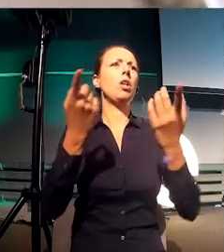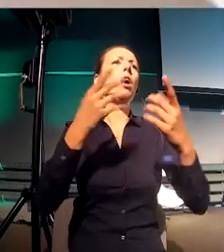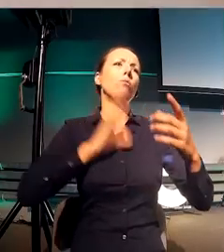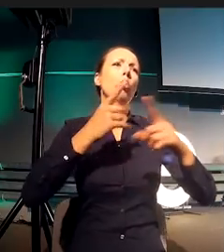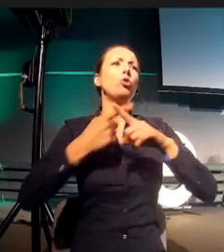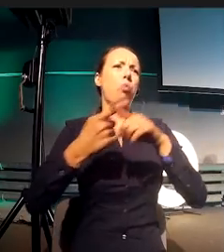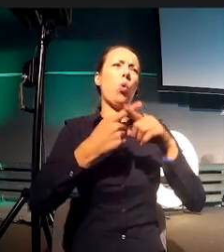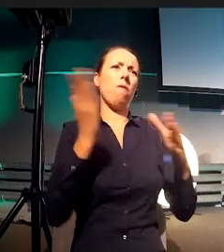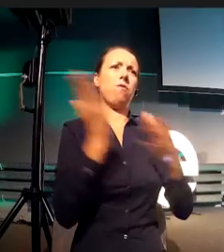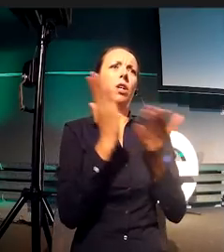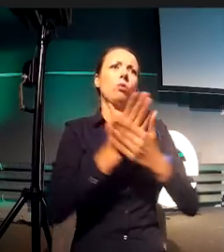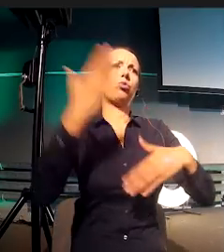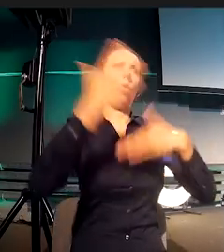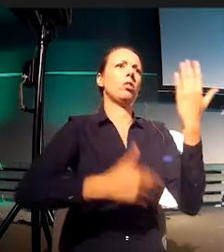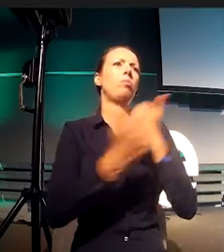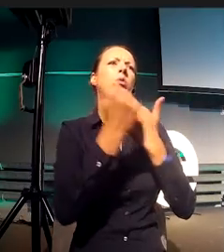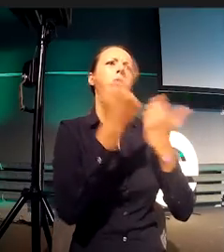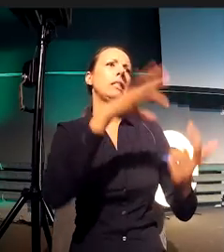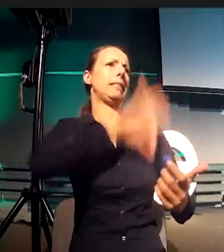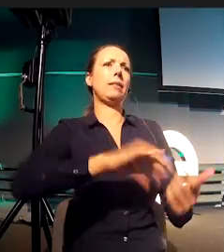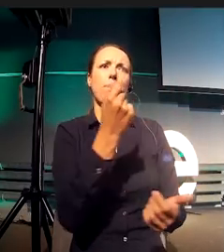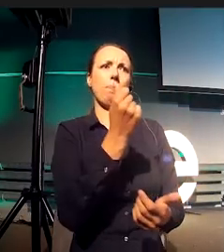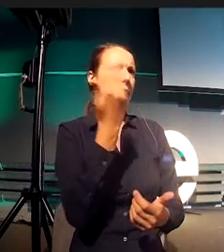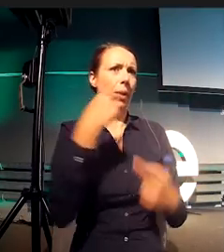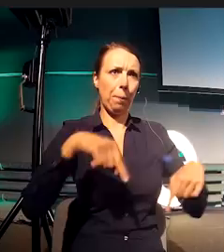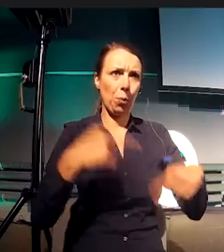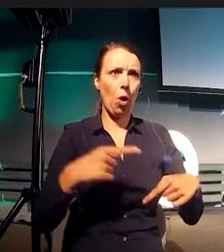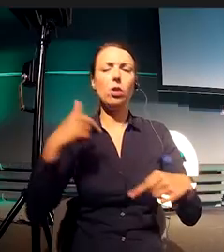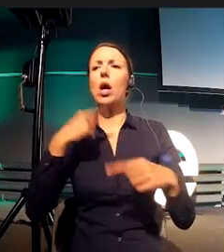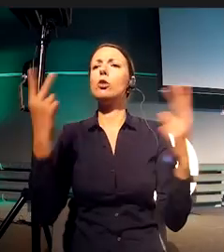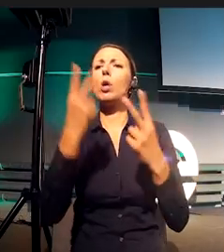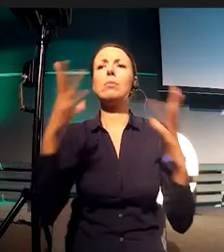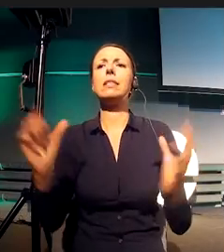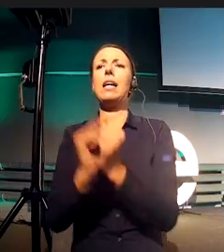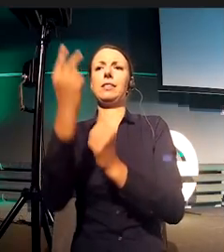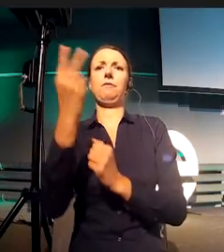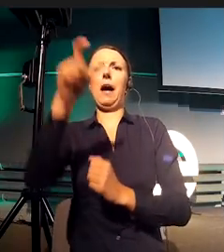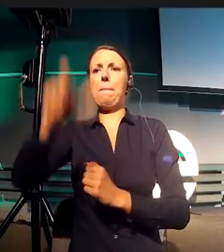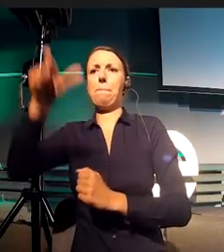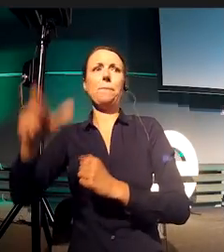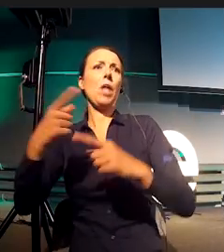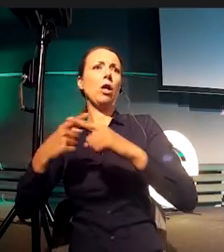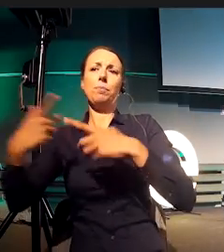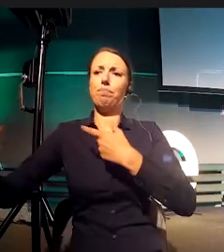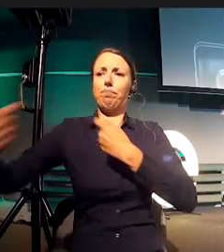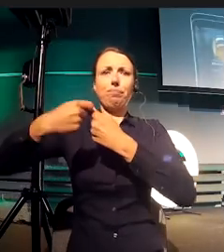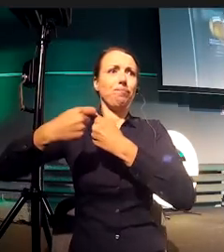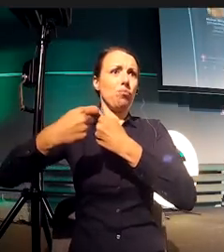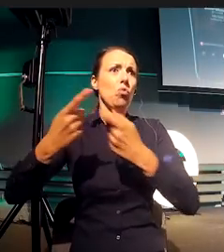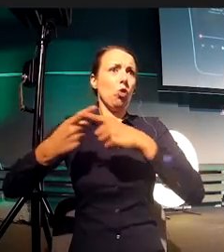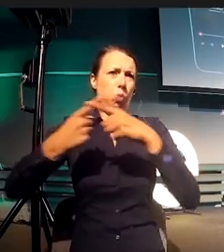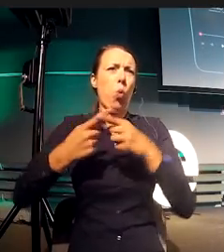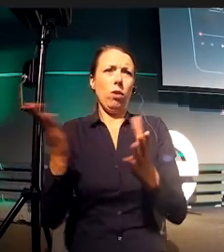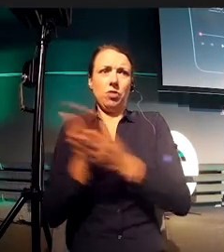I joined another two partners. And we launched a Skype Viber type voice